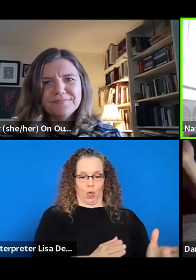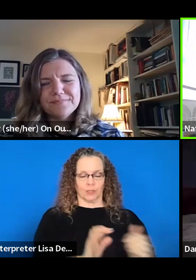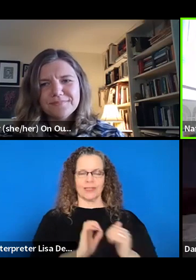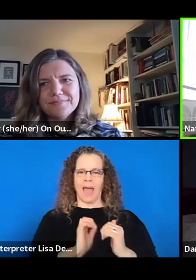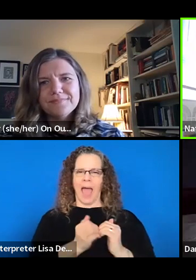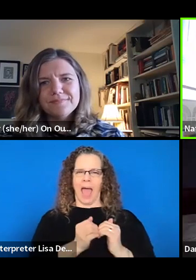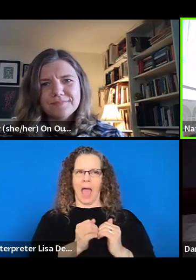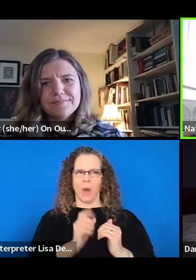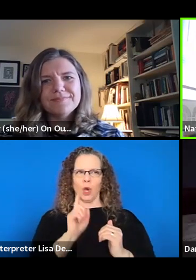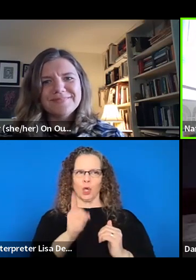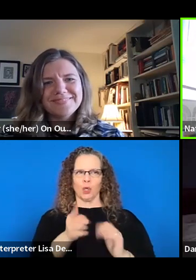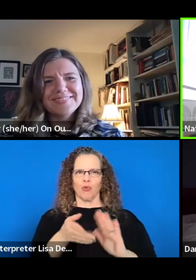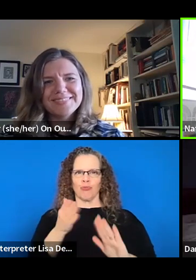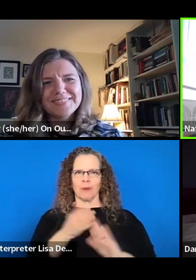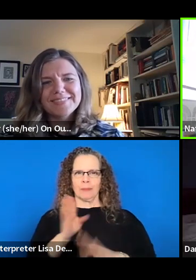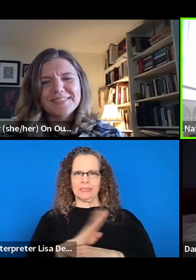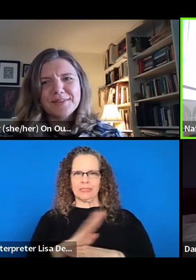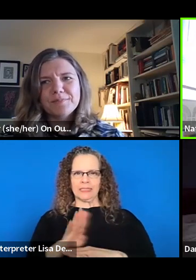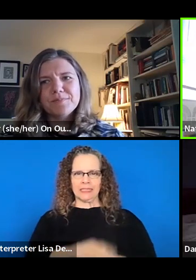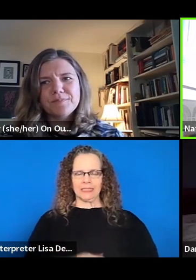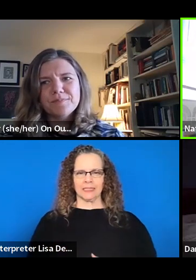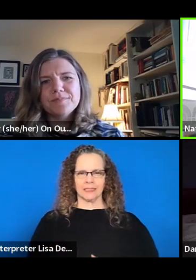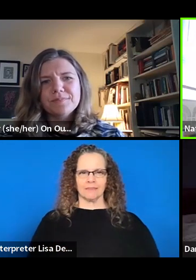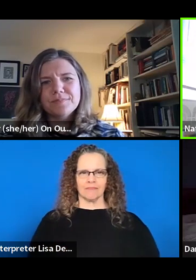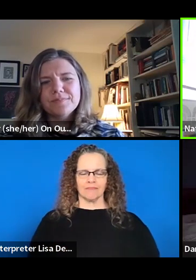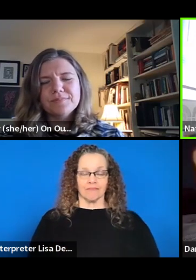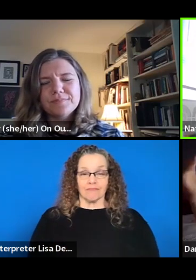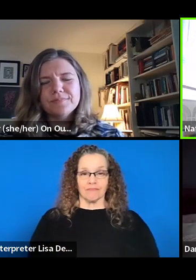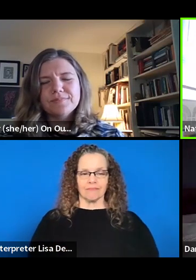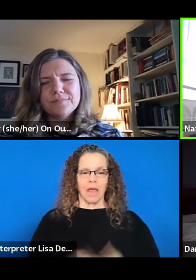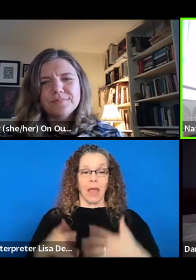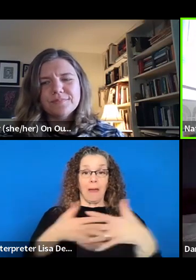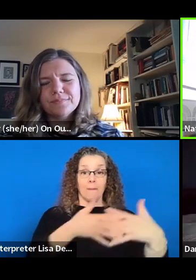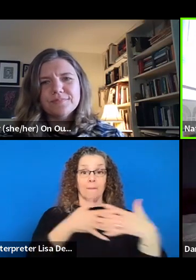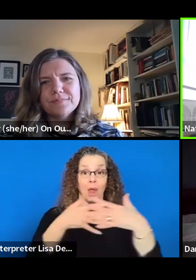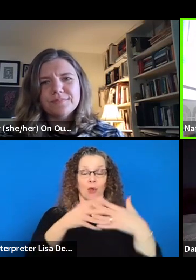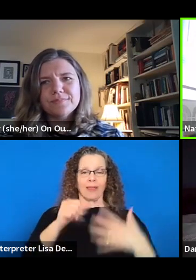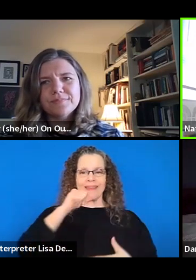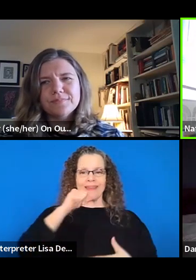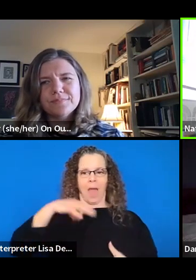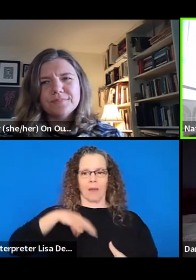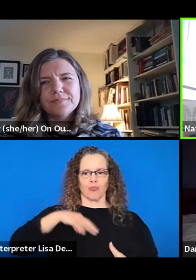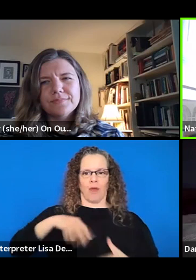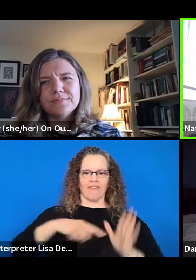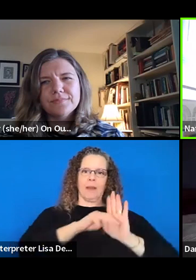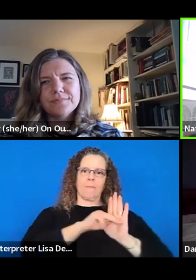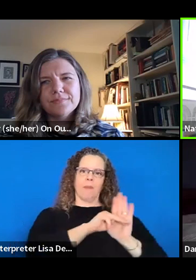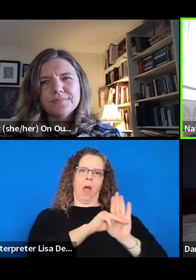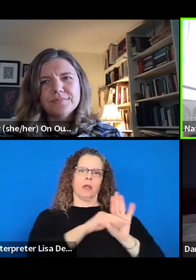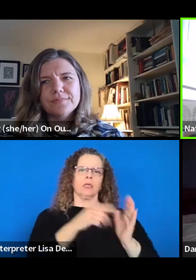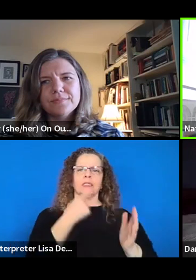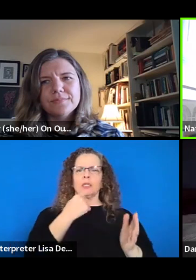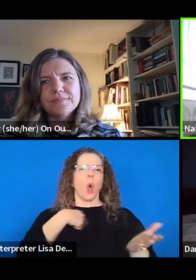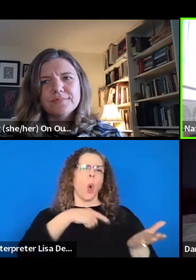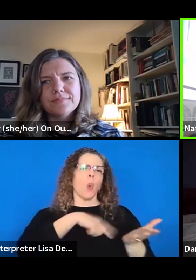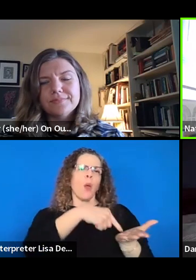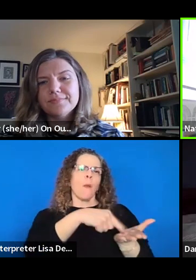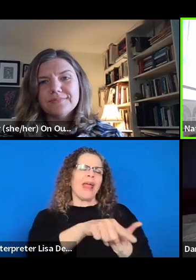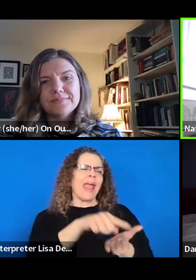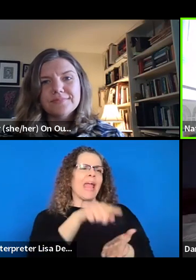And the American not-for-profit model that says, it's okay, we're paying you in like satisfaction